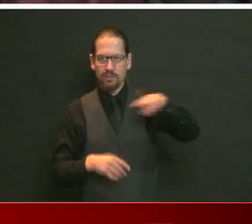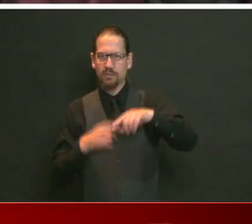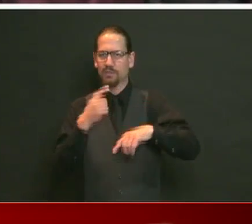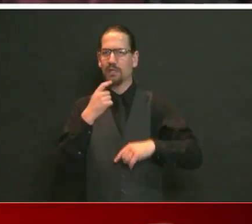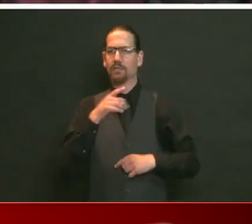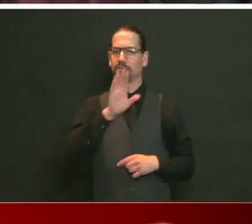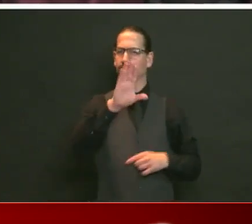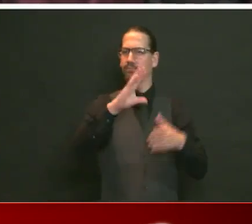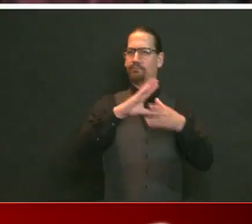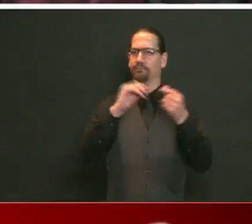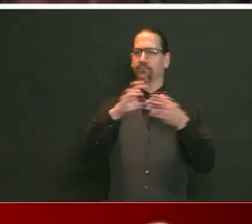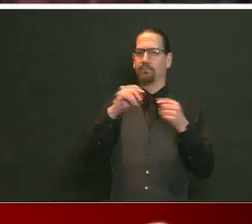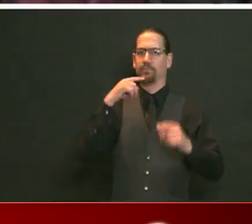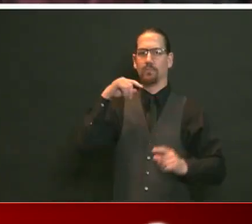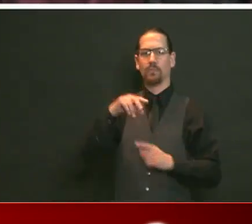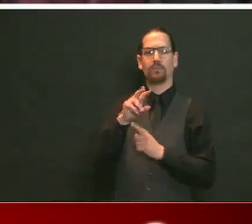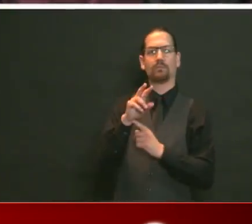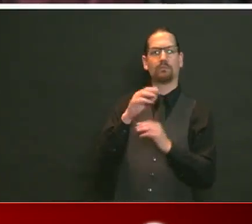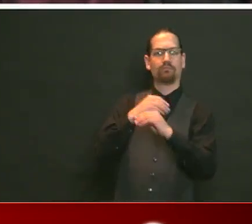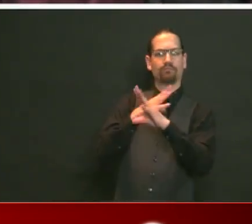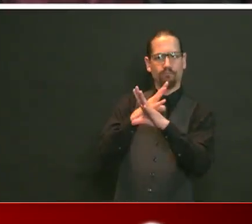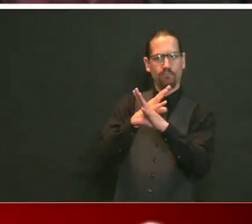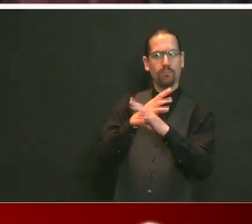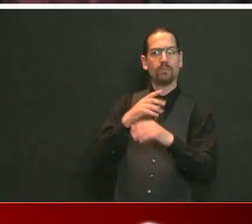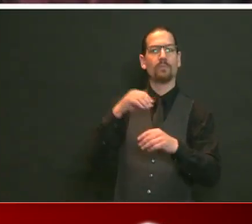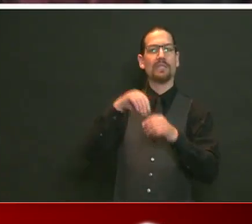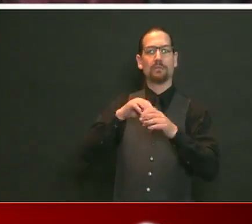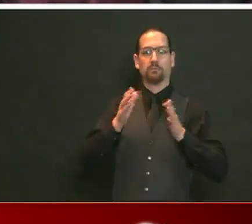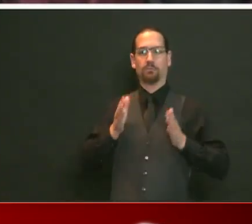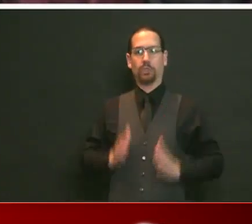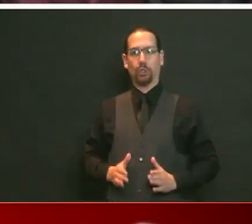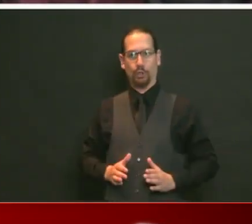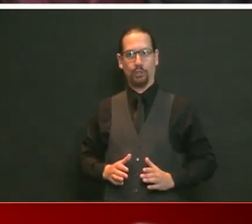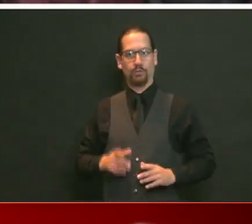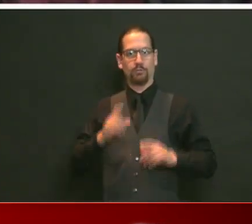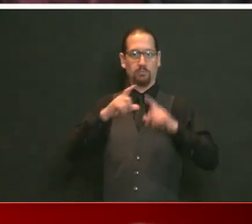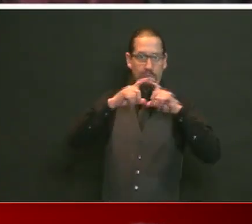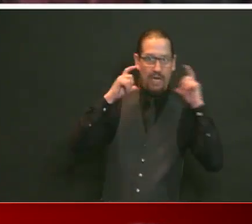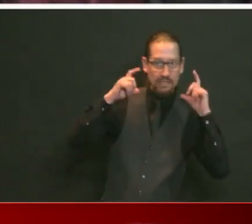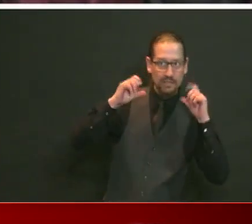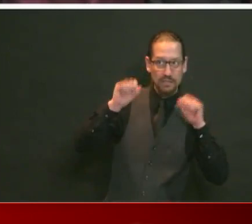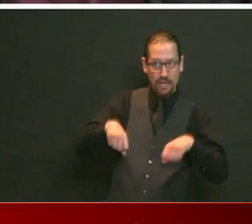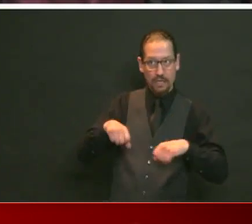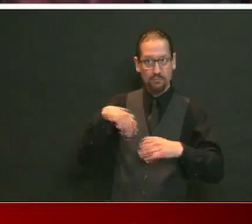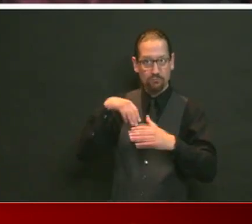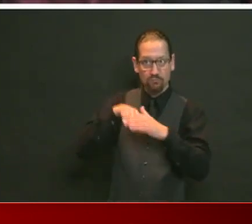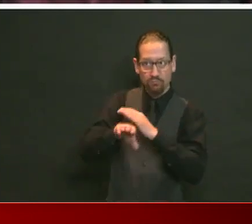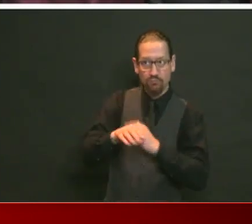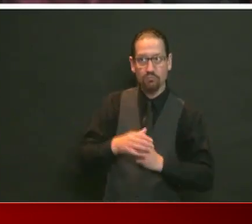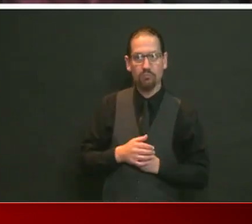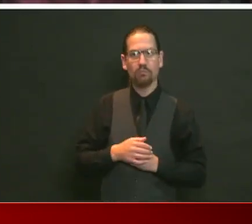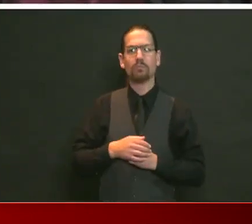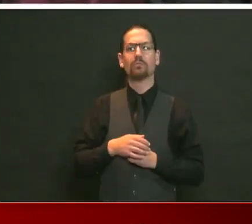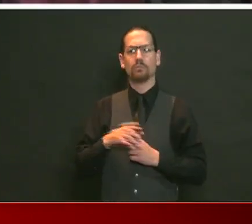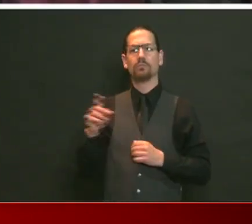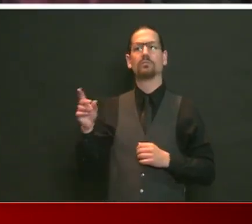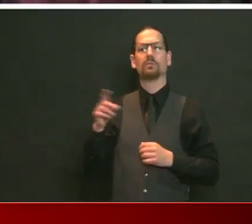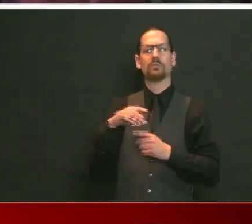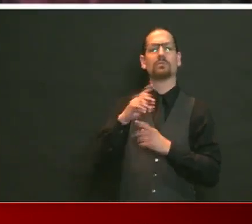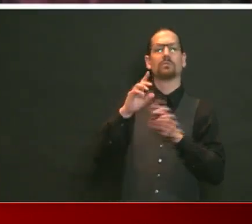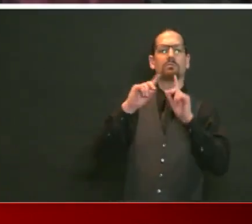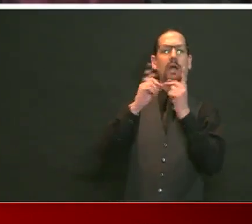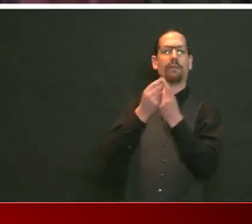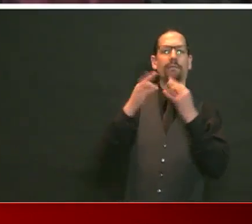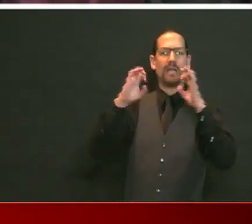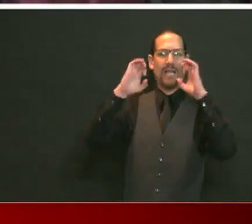virtual or in person. Now, the Department of Education website still says you have to wear a mask. A senior official from your